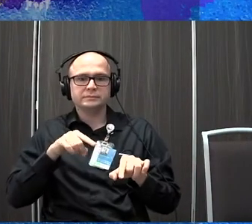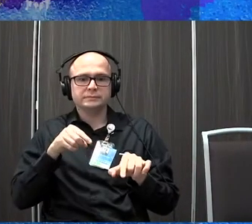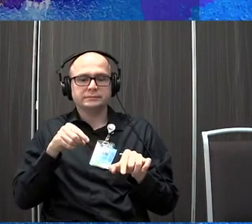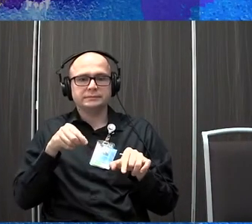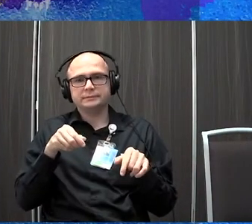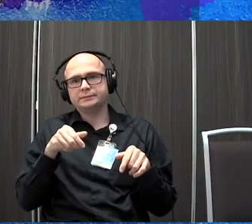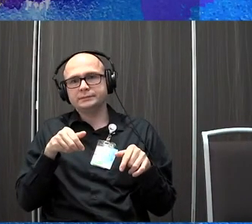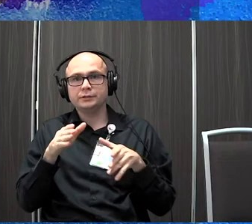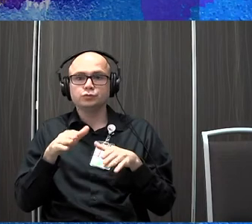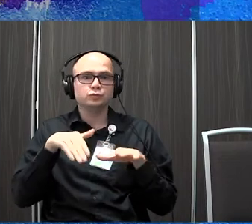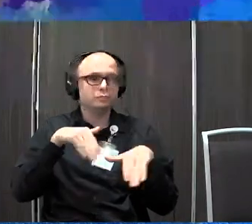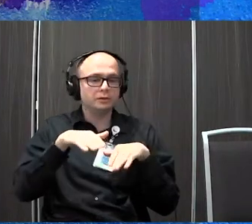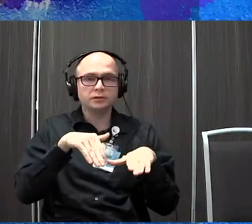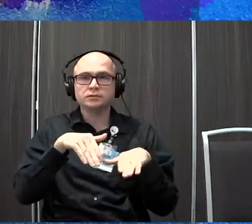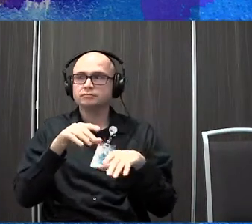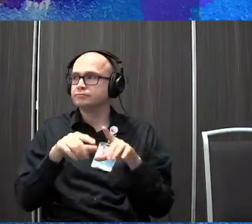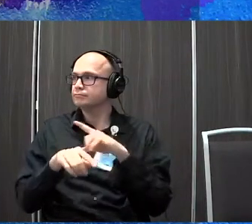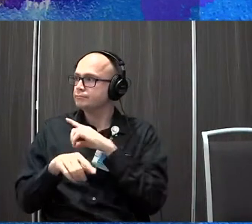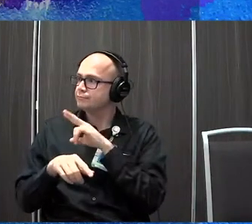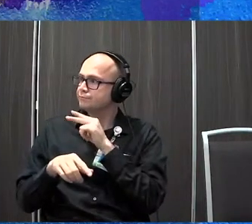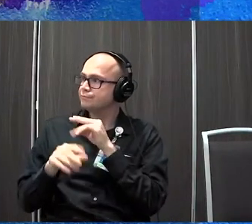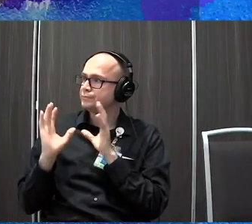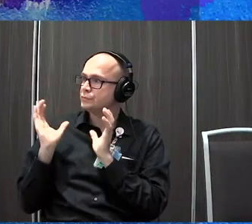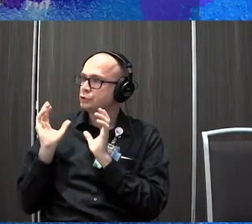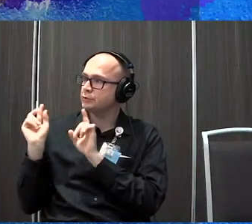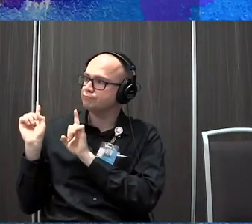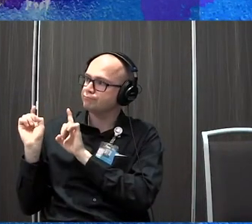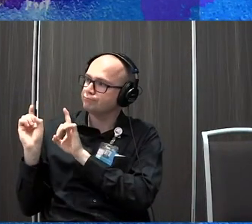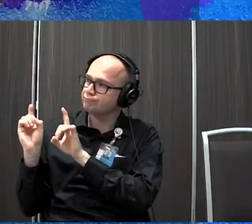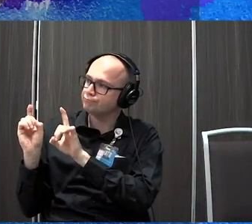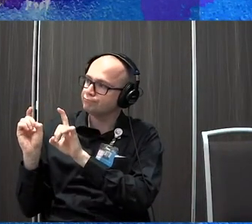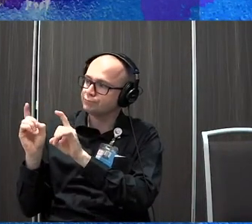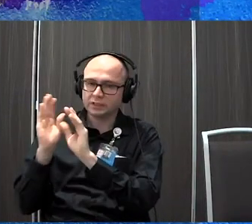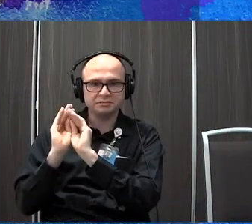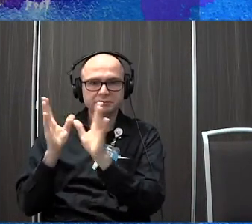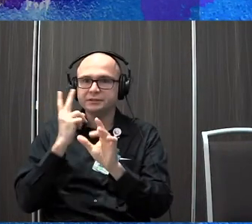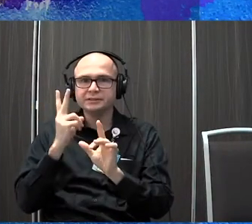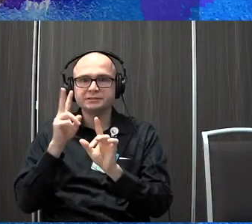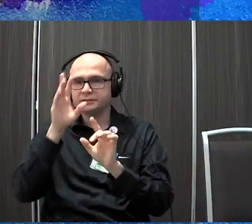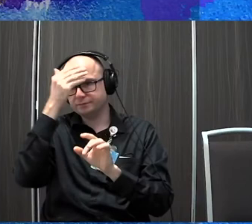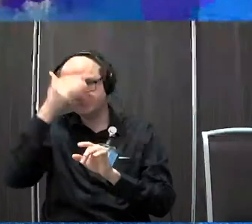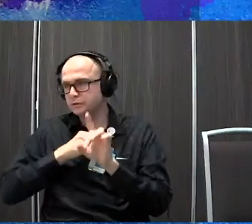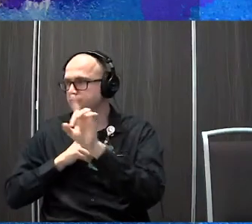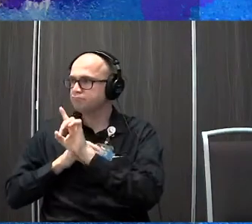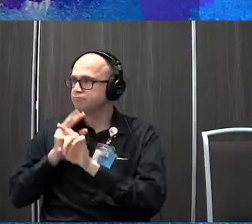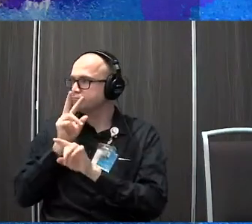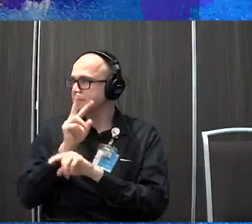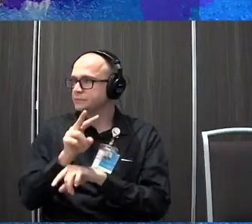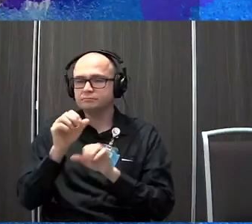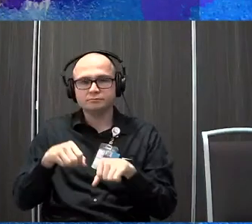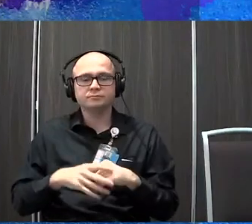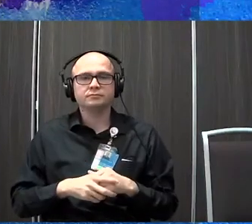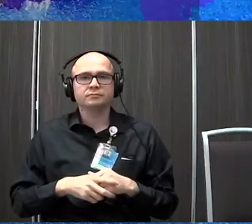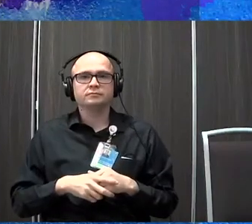to walk and turn our head and talk to someone while still being able to clearly see the environment in front of us. Okay. Um,